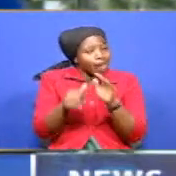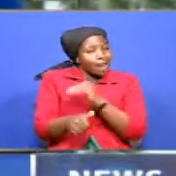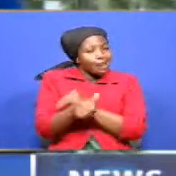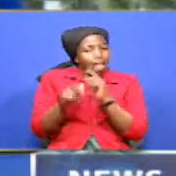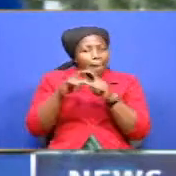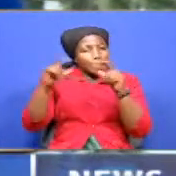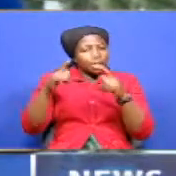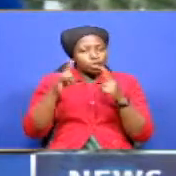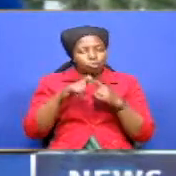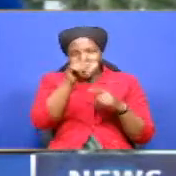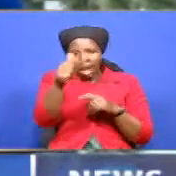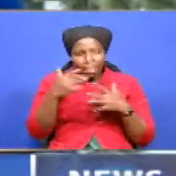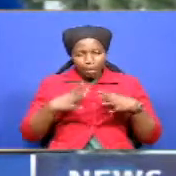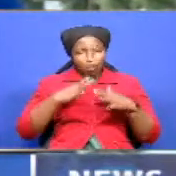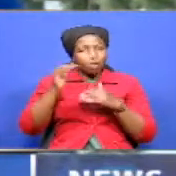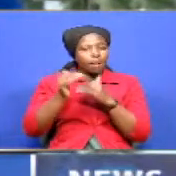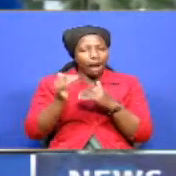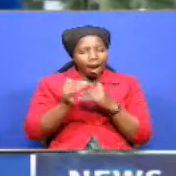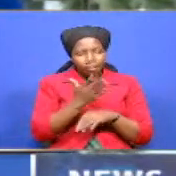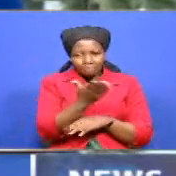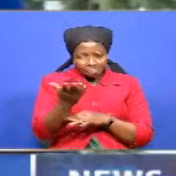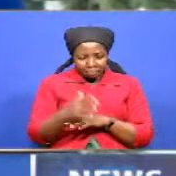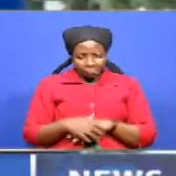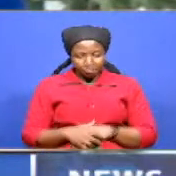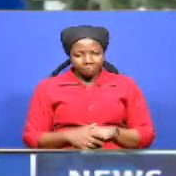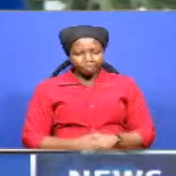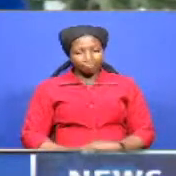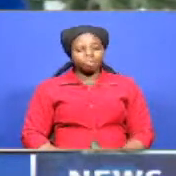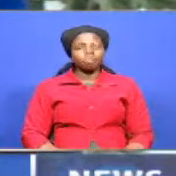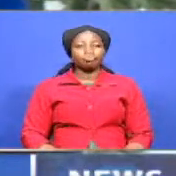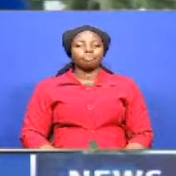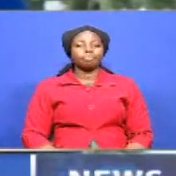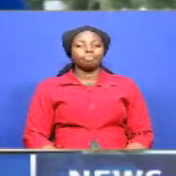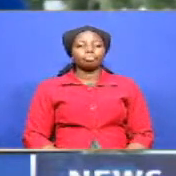them. Nancy Okwari, Channel One News.